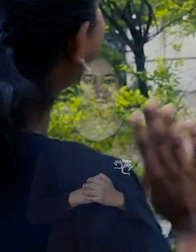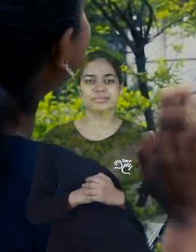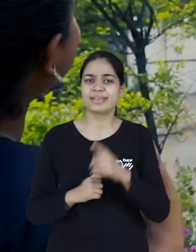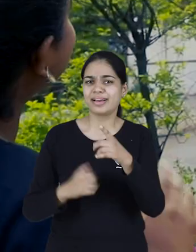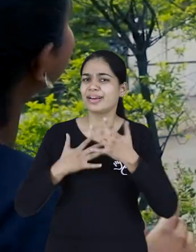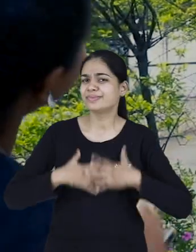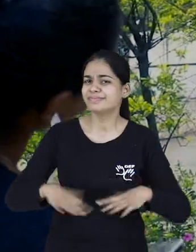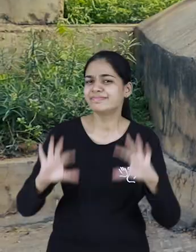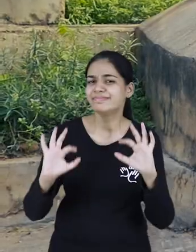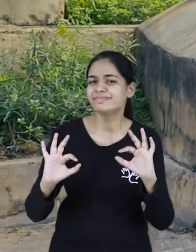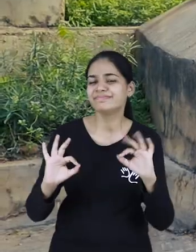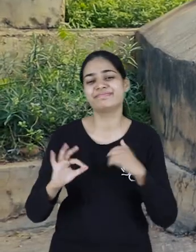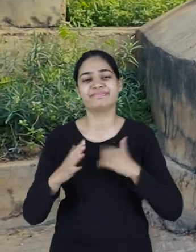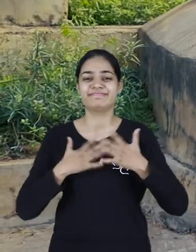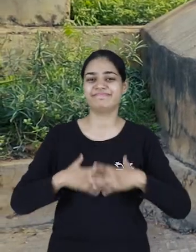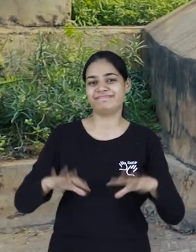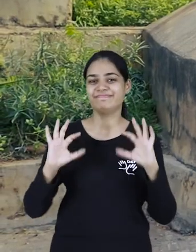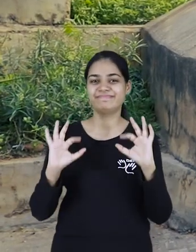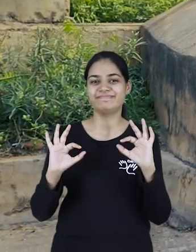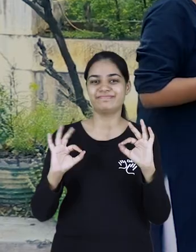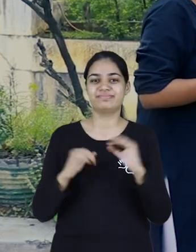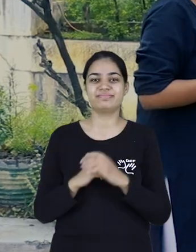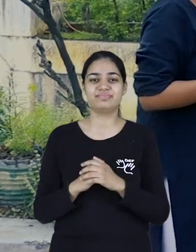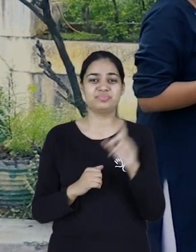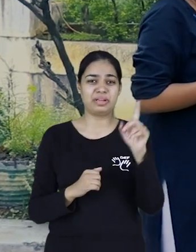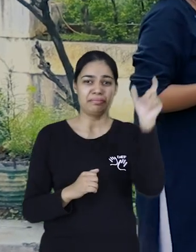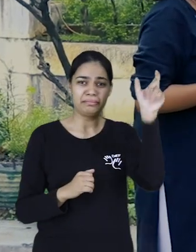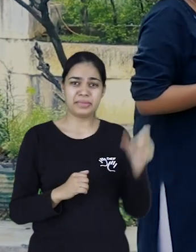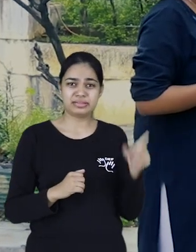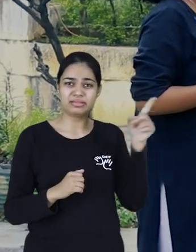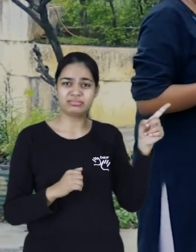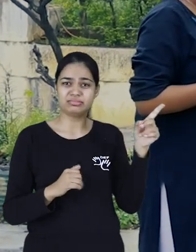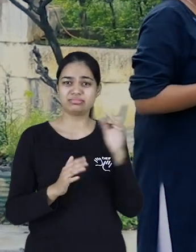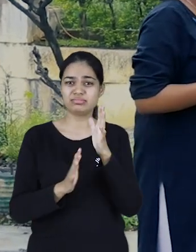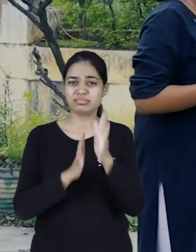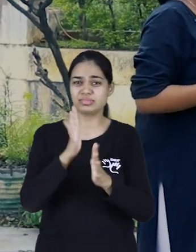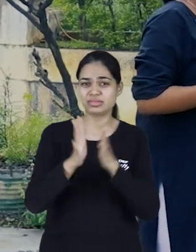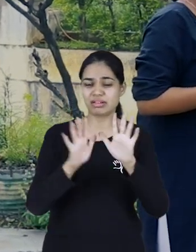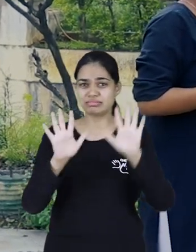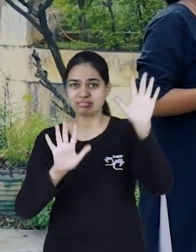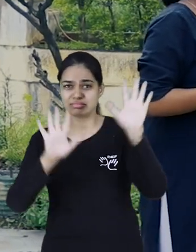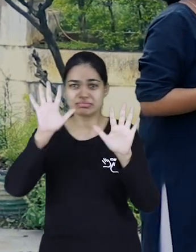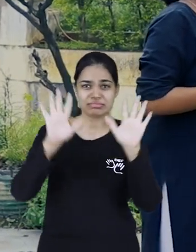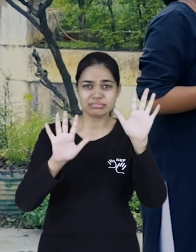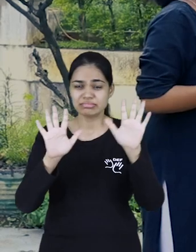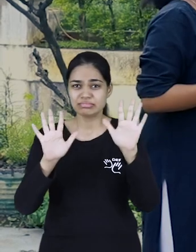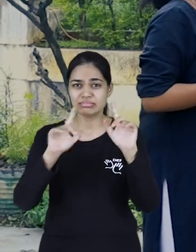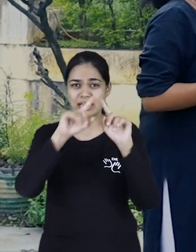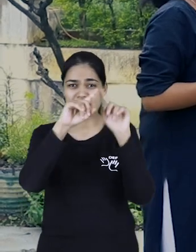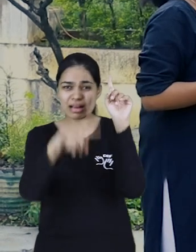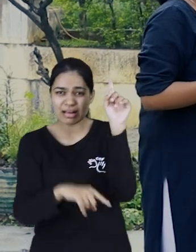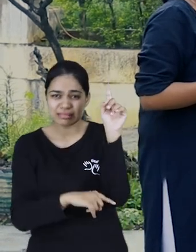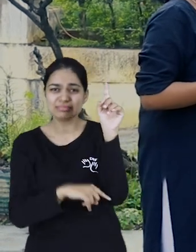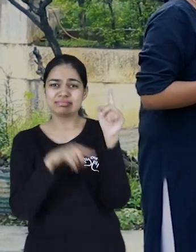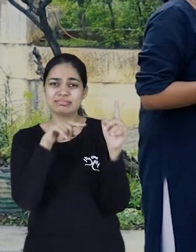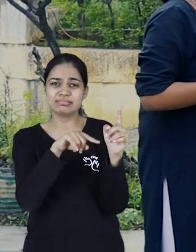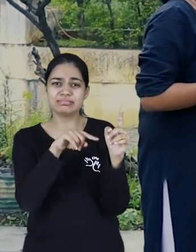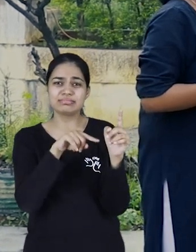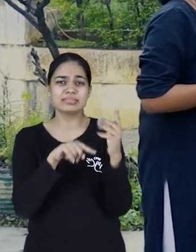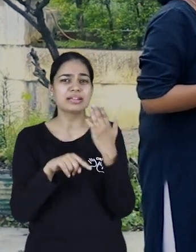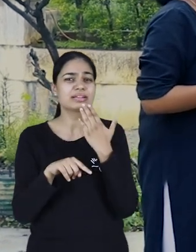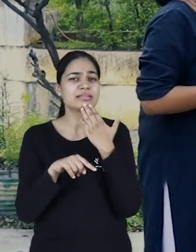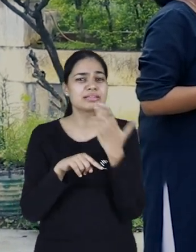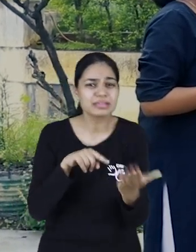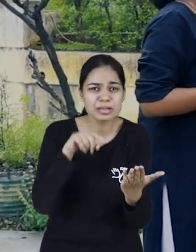how are you thank you I'm good yeah I met a person there who is like this and like this and like this and